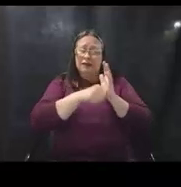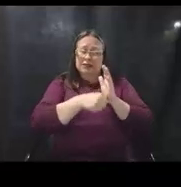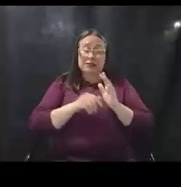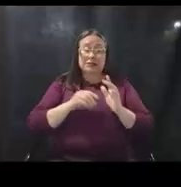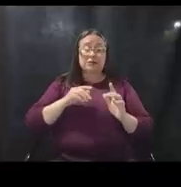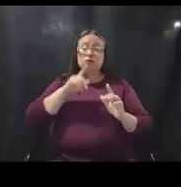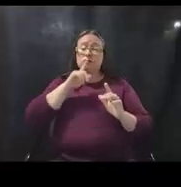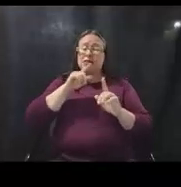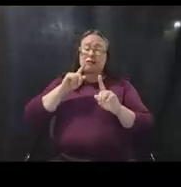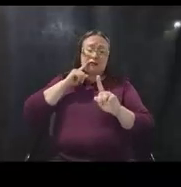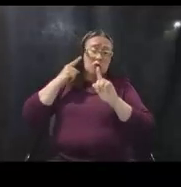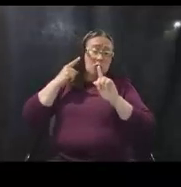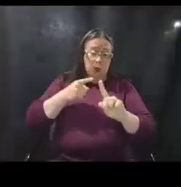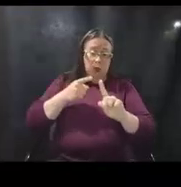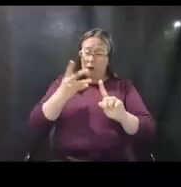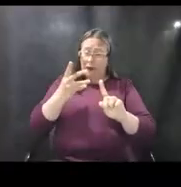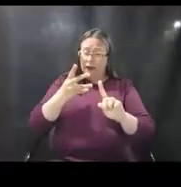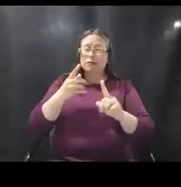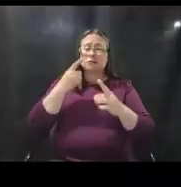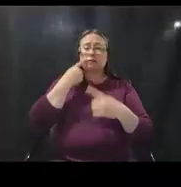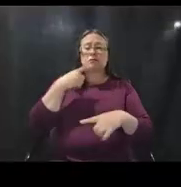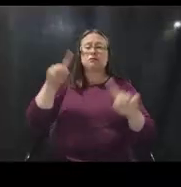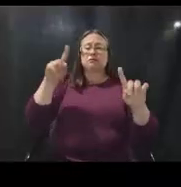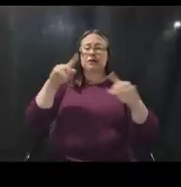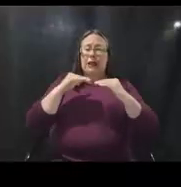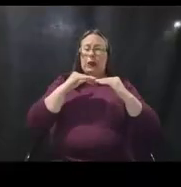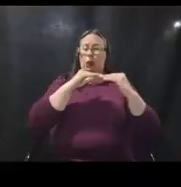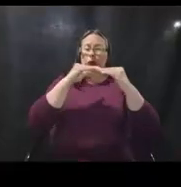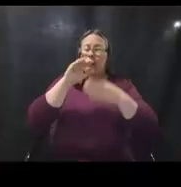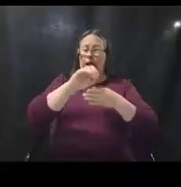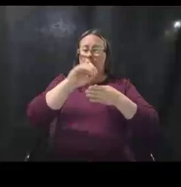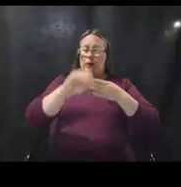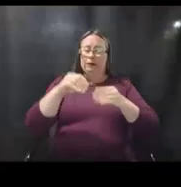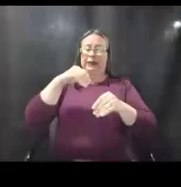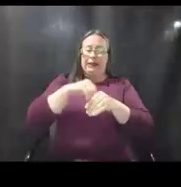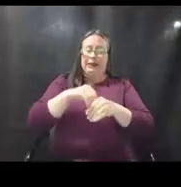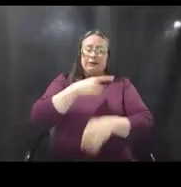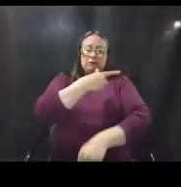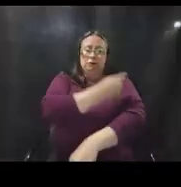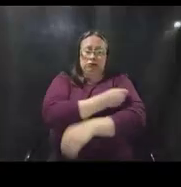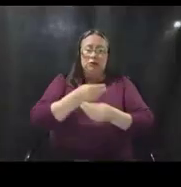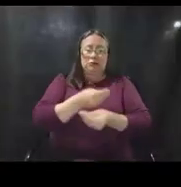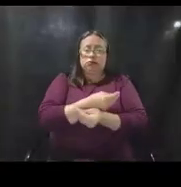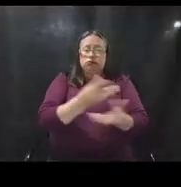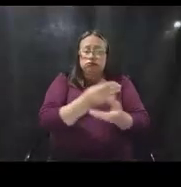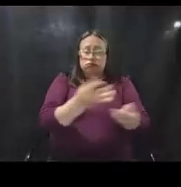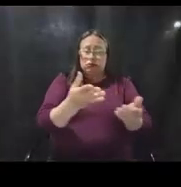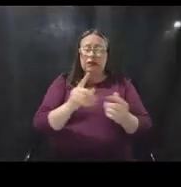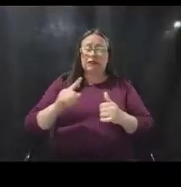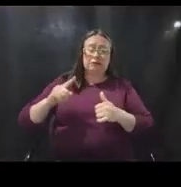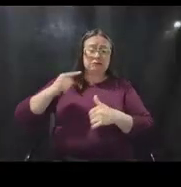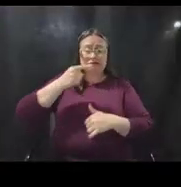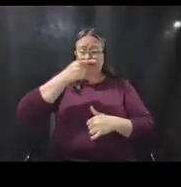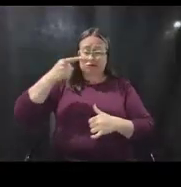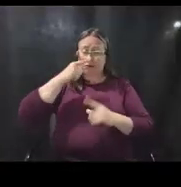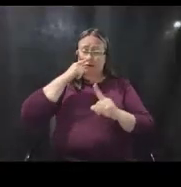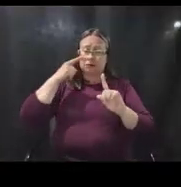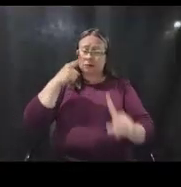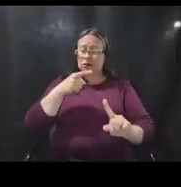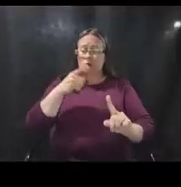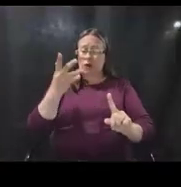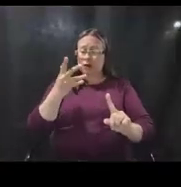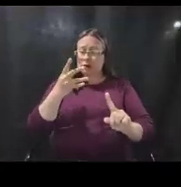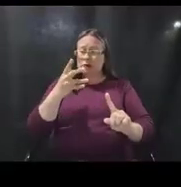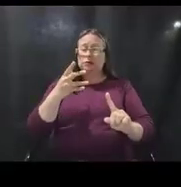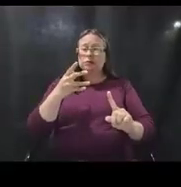goal to accomplish equitable outcomes in vaccine administration. And so, our number one objective is